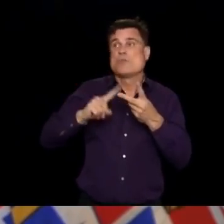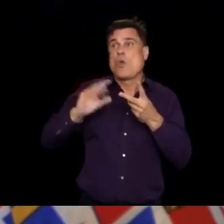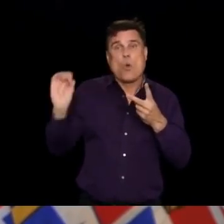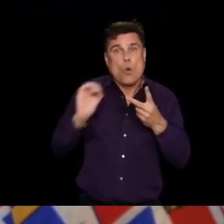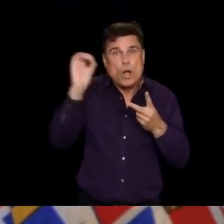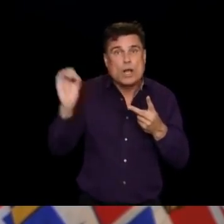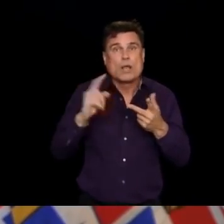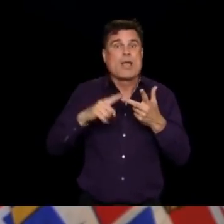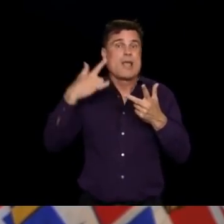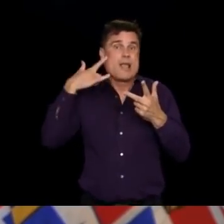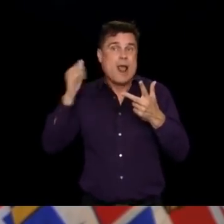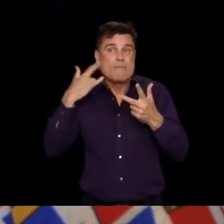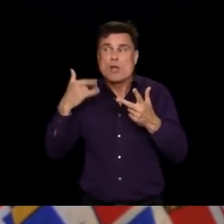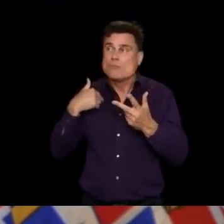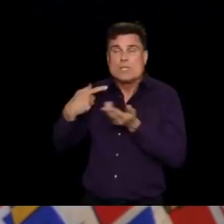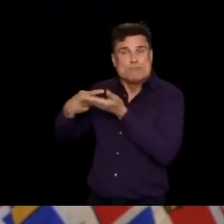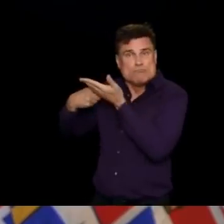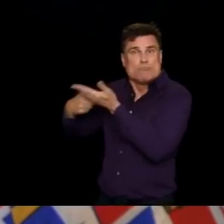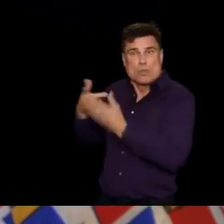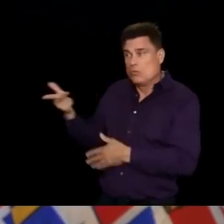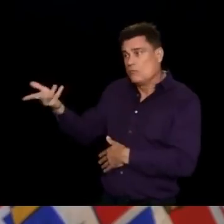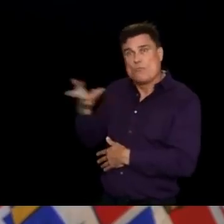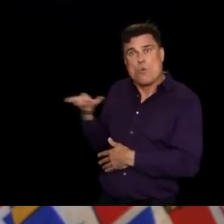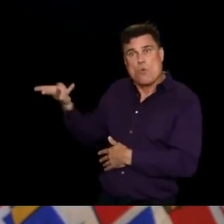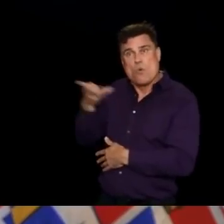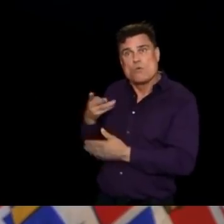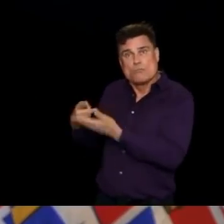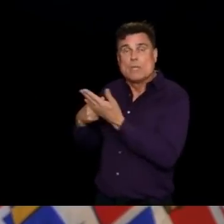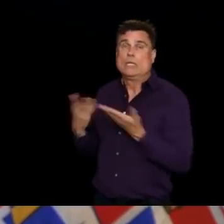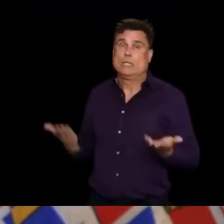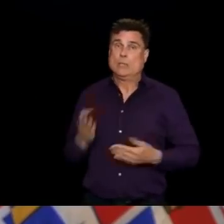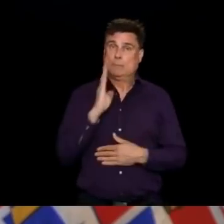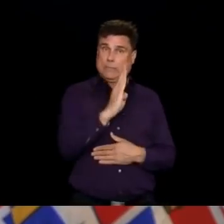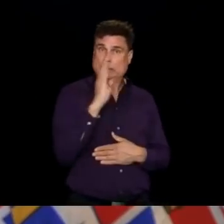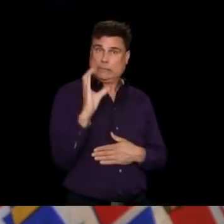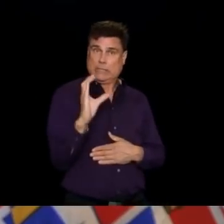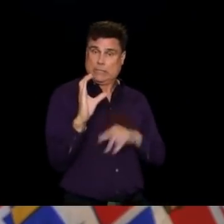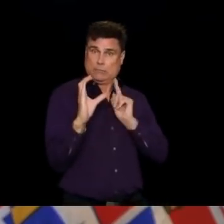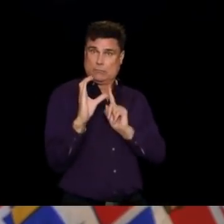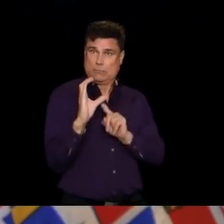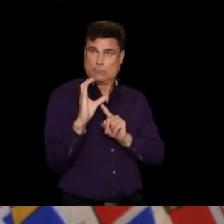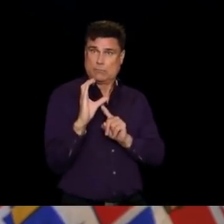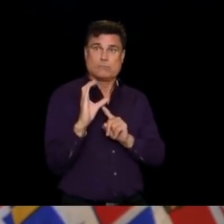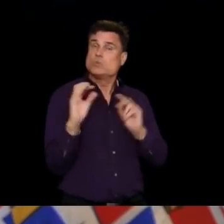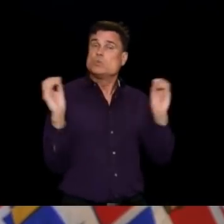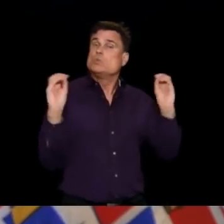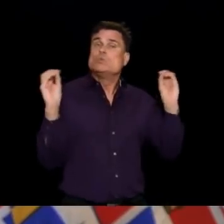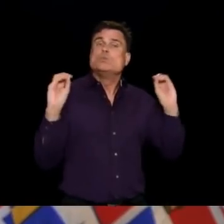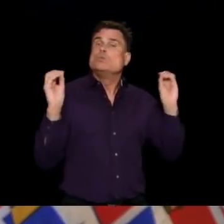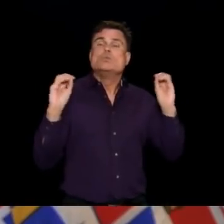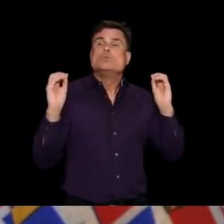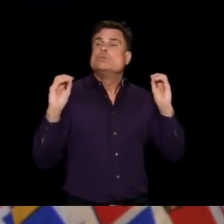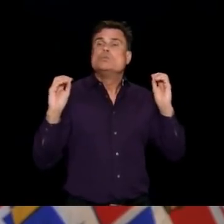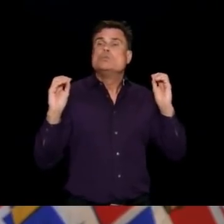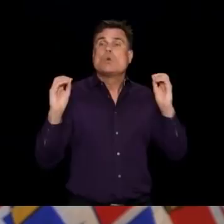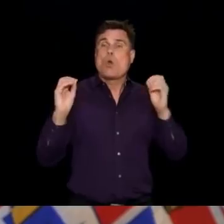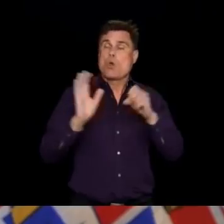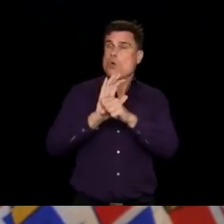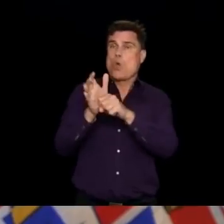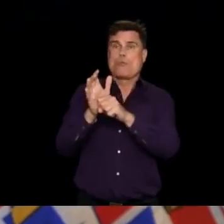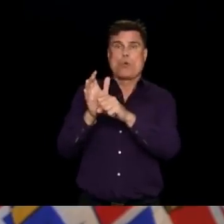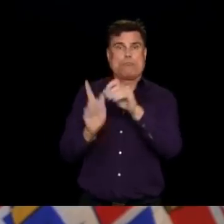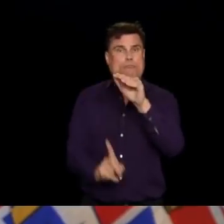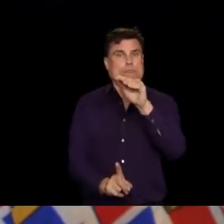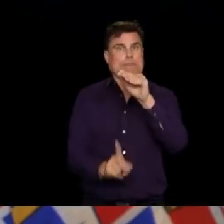single case here in BC, as you know. Currently, we do not have any cases that have been associated with the protests that took place.